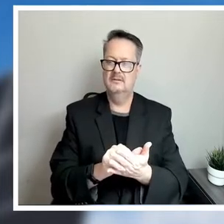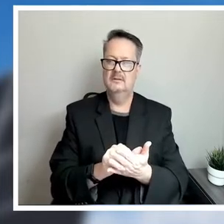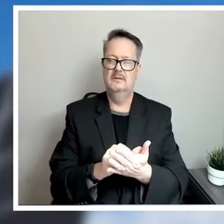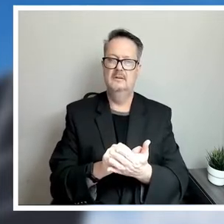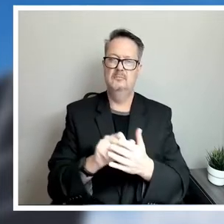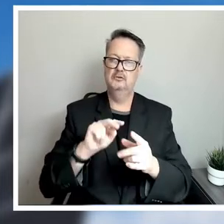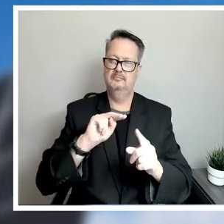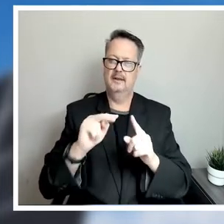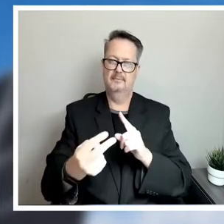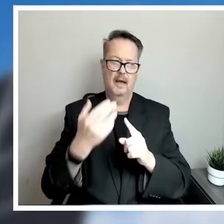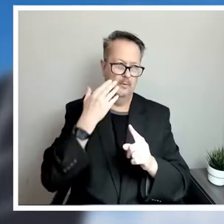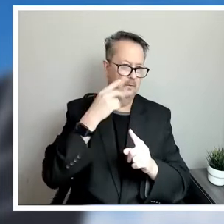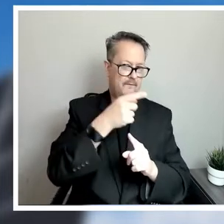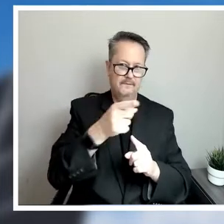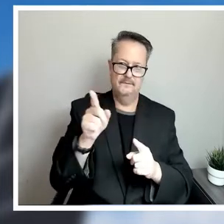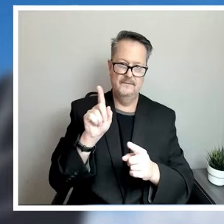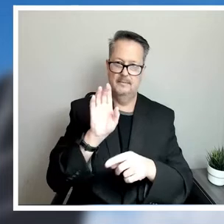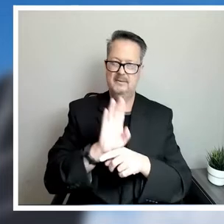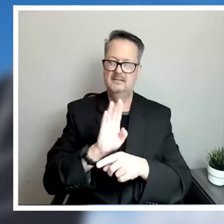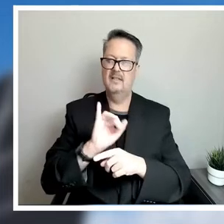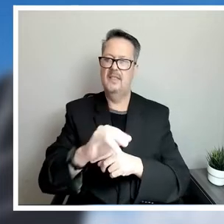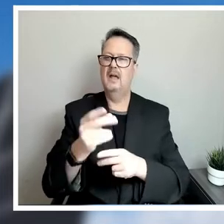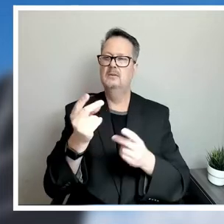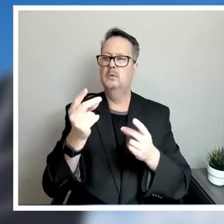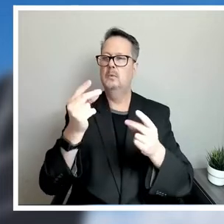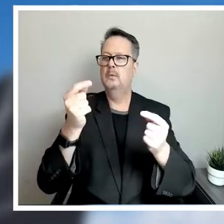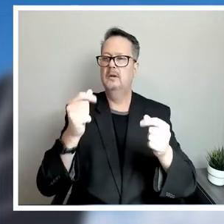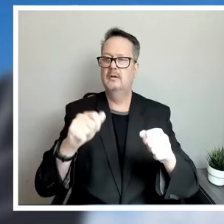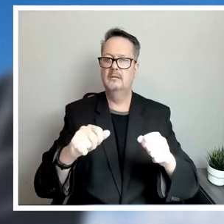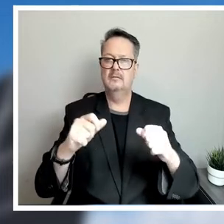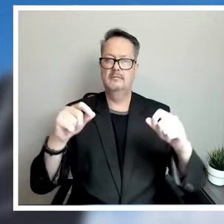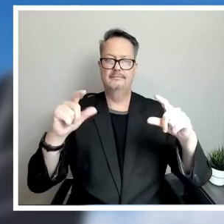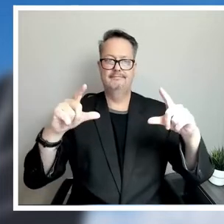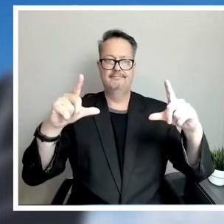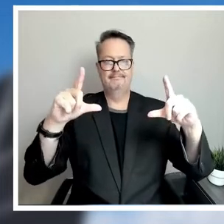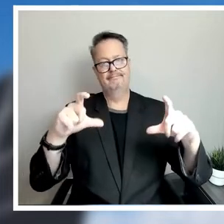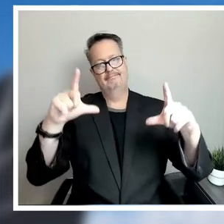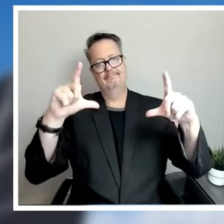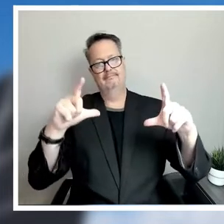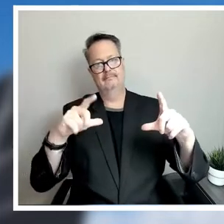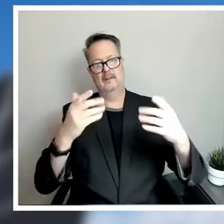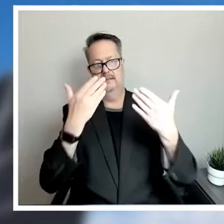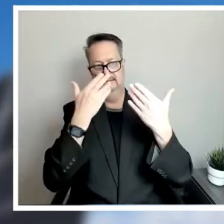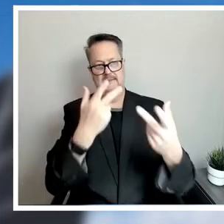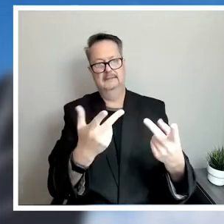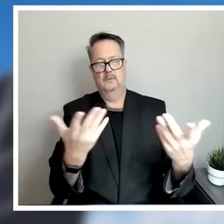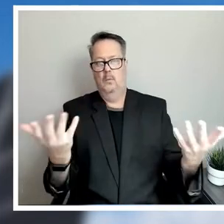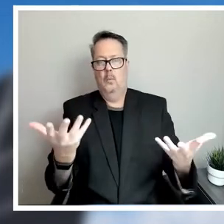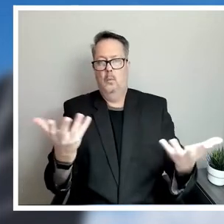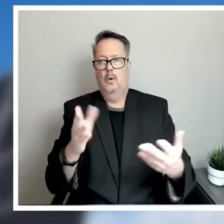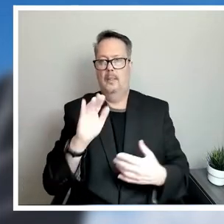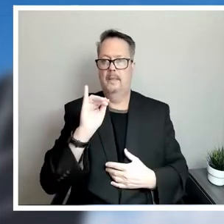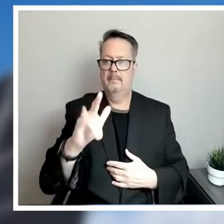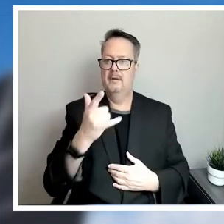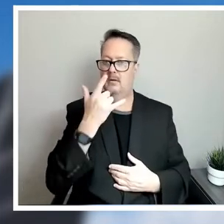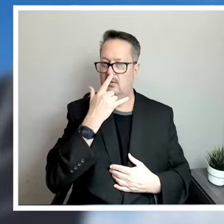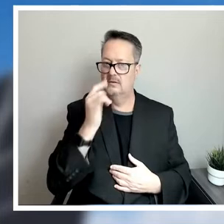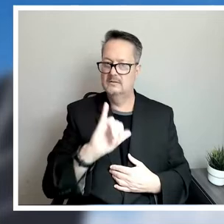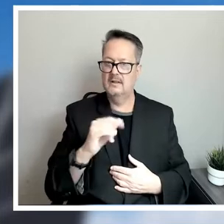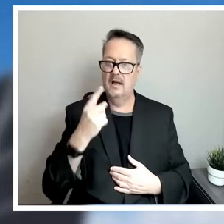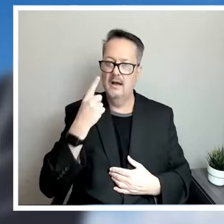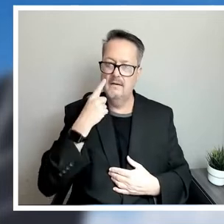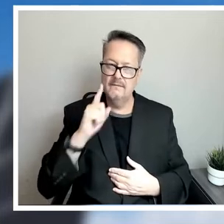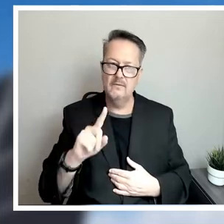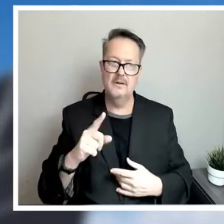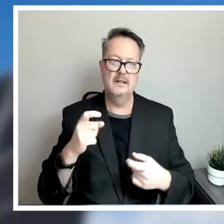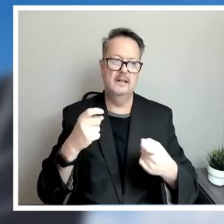businesses in the room, but this is a quick snapshot of what the bill impacts look like for all of the different electric groups that we have, starting with small